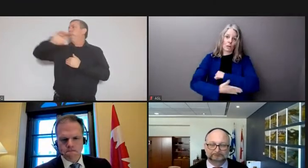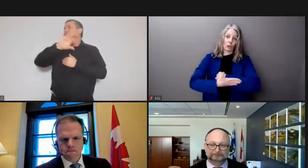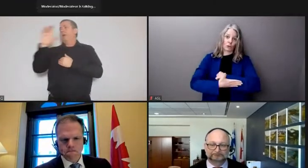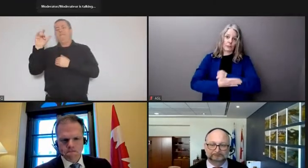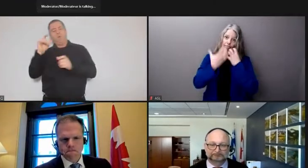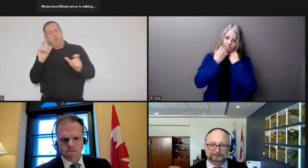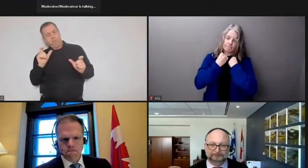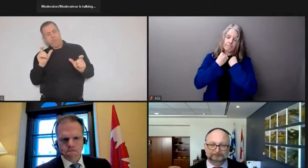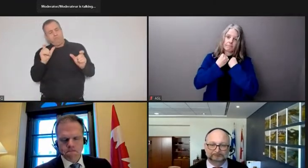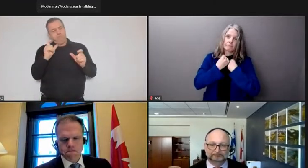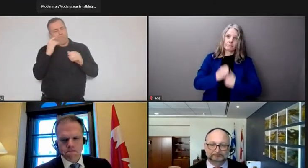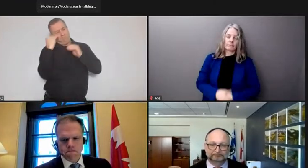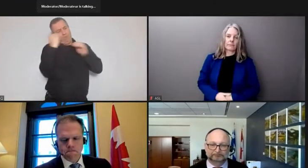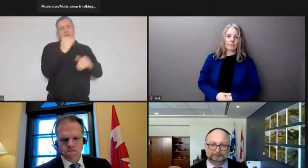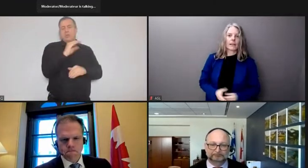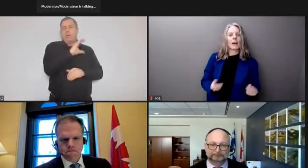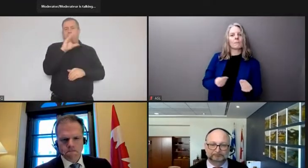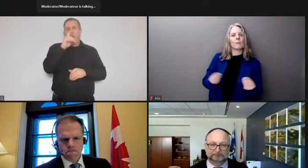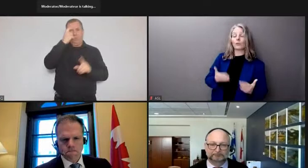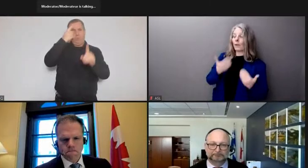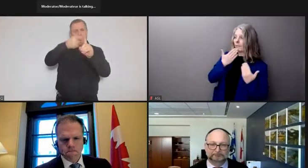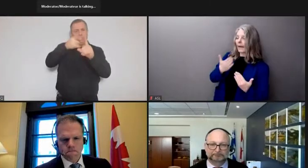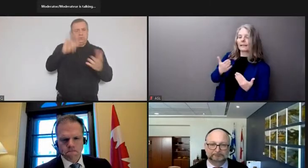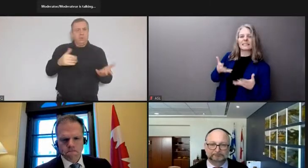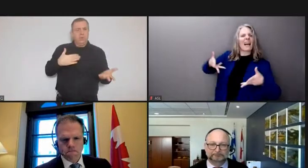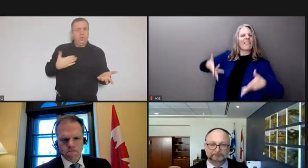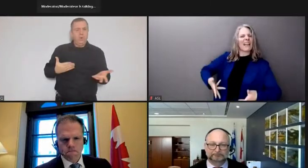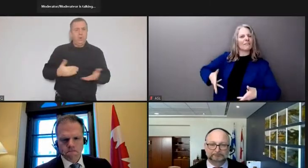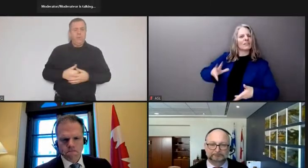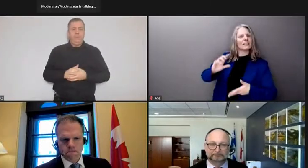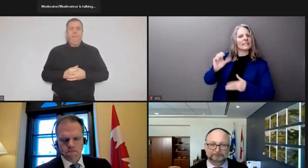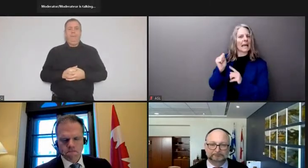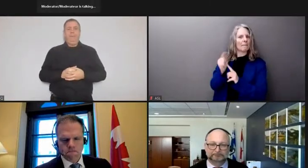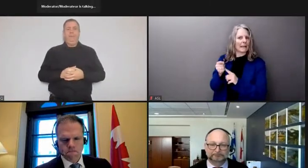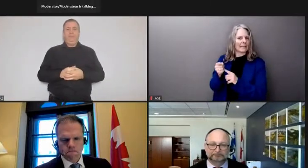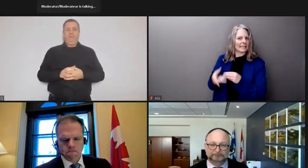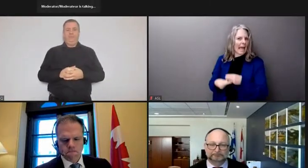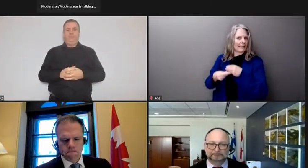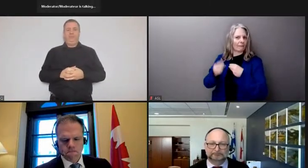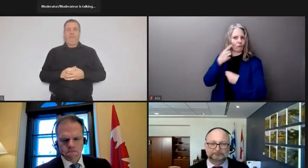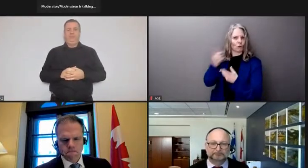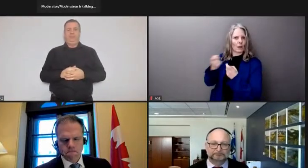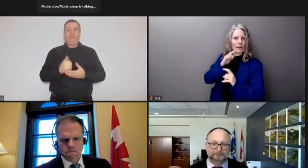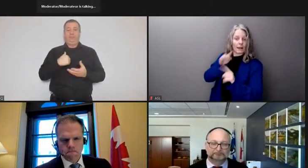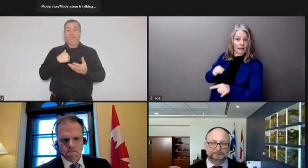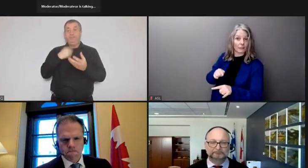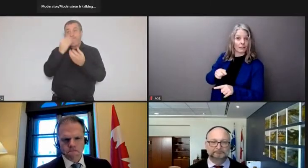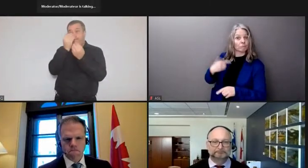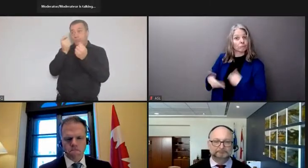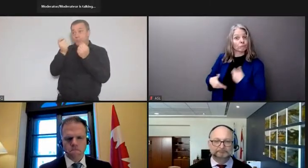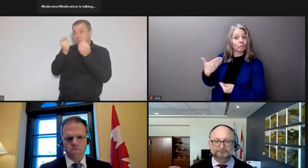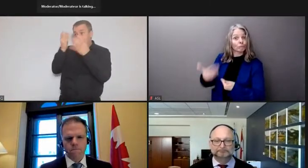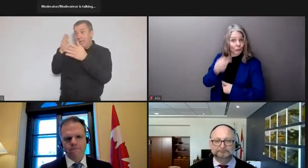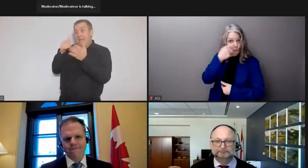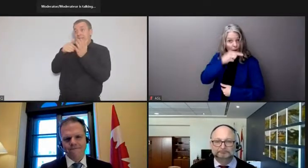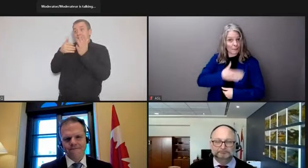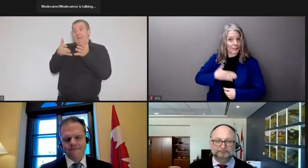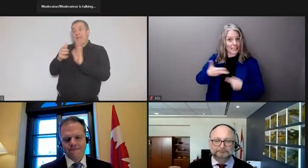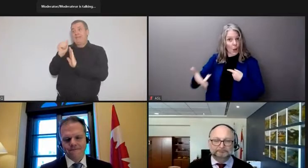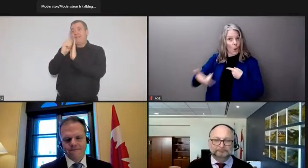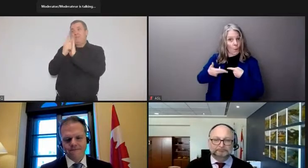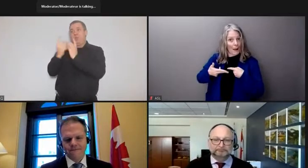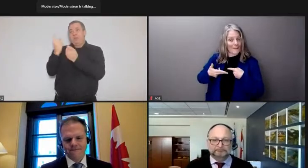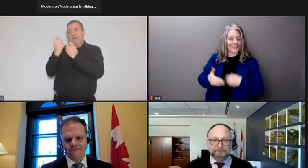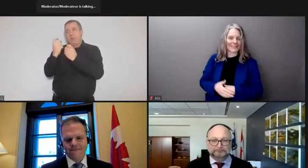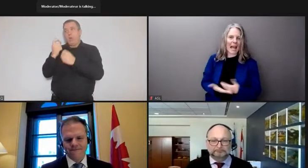thank you very much I'm told we have 10 additional minutes for questions so if we could keep our questions and answers short we're going to try